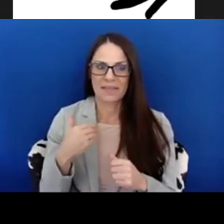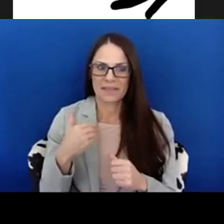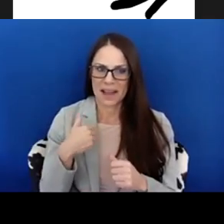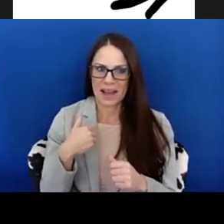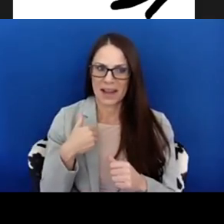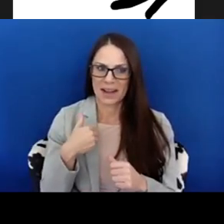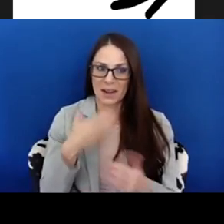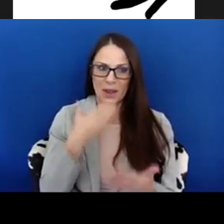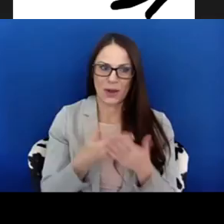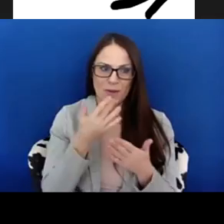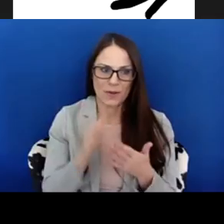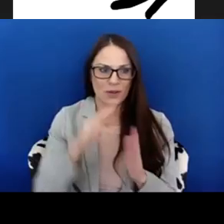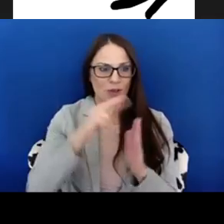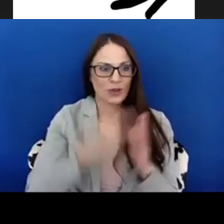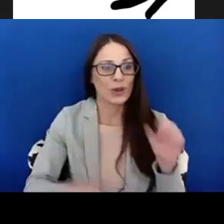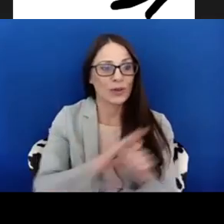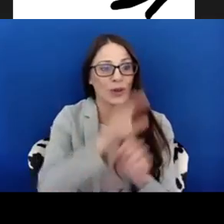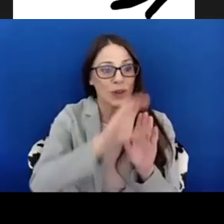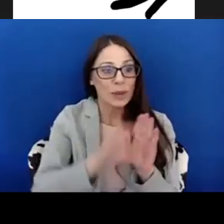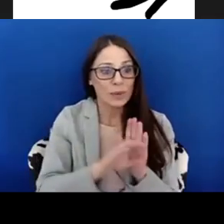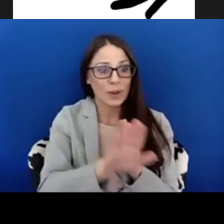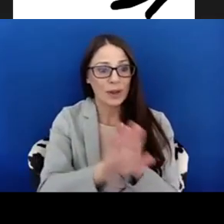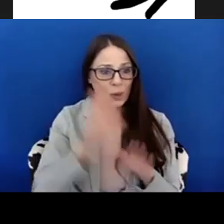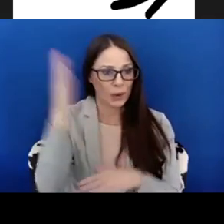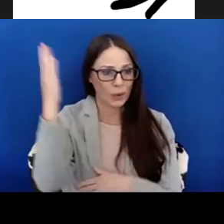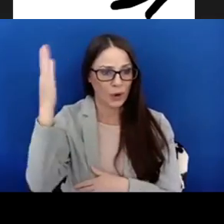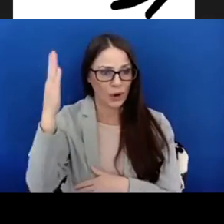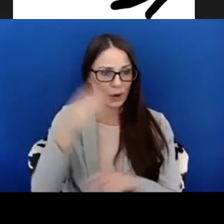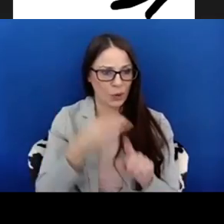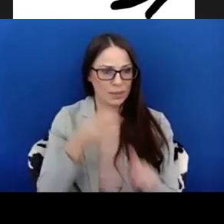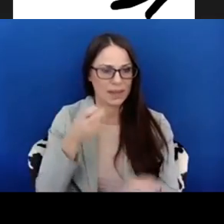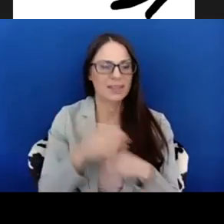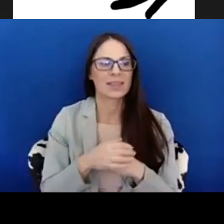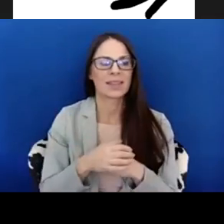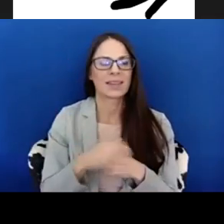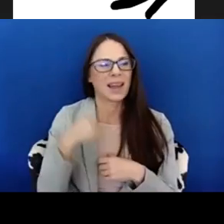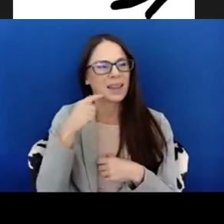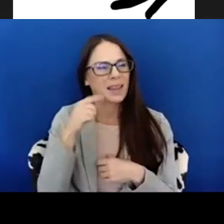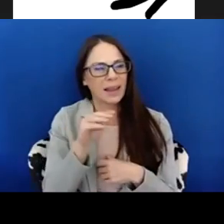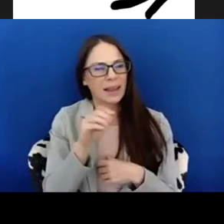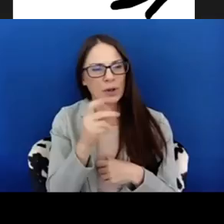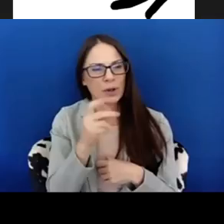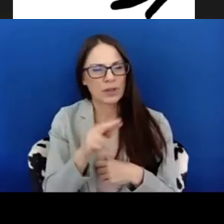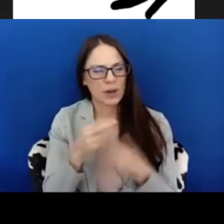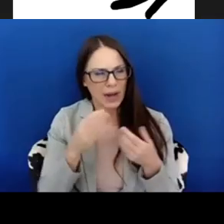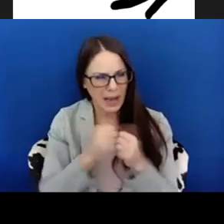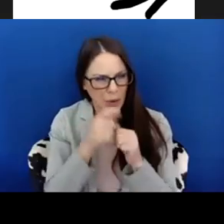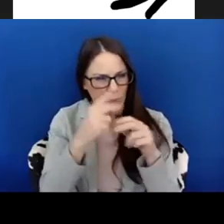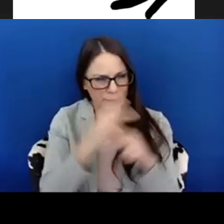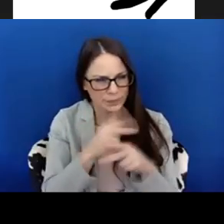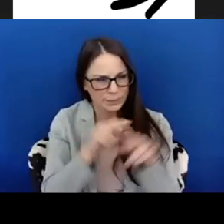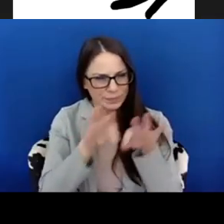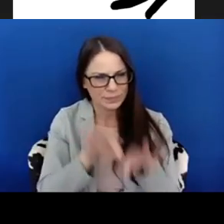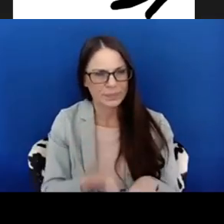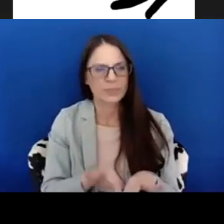full chapter in which the work today was based. So I think, Mercer, the way you crystallize the work today really helped me figure out a question that I've